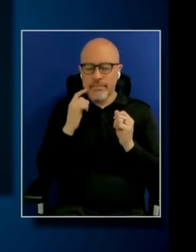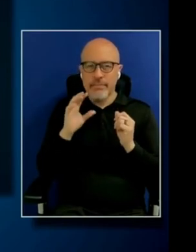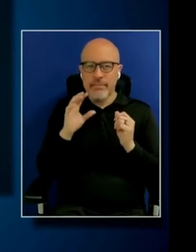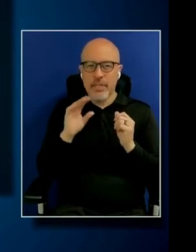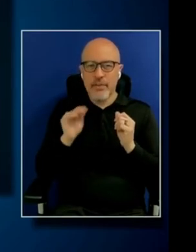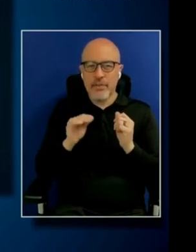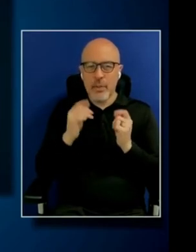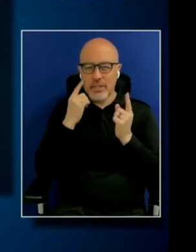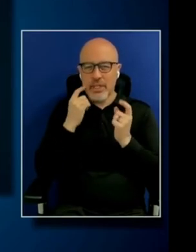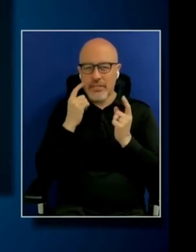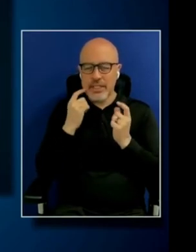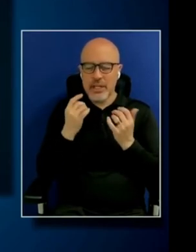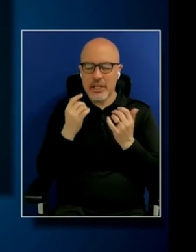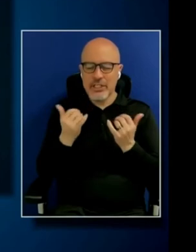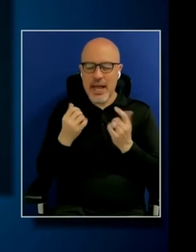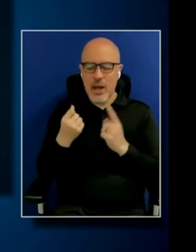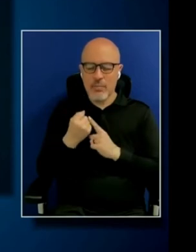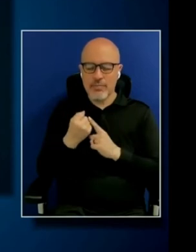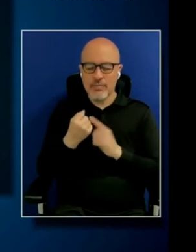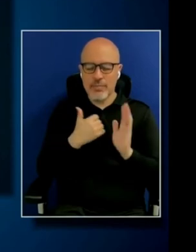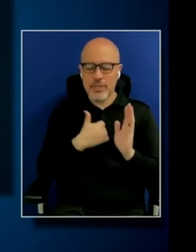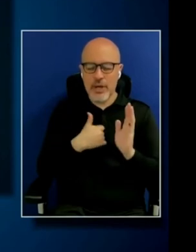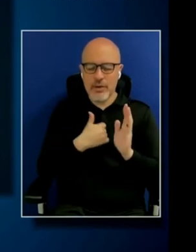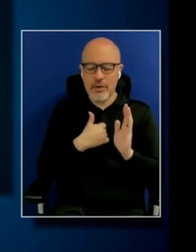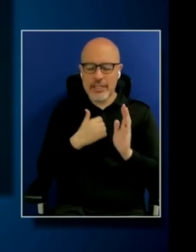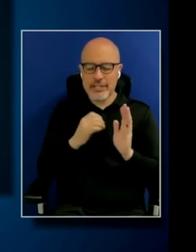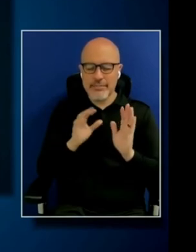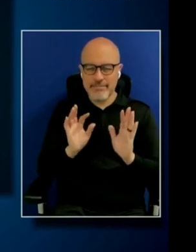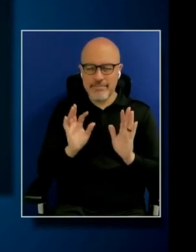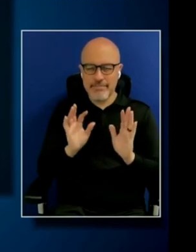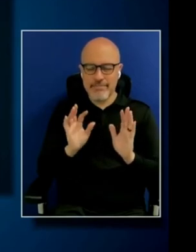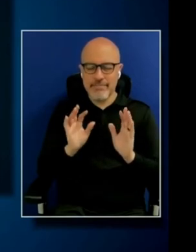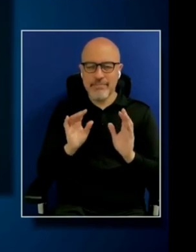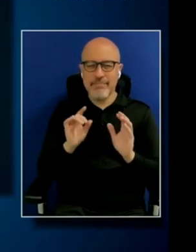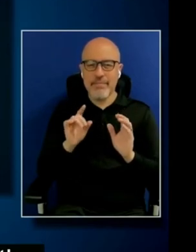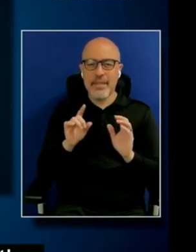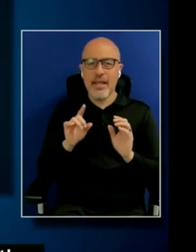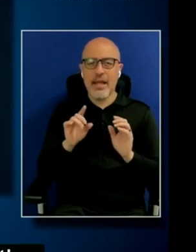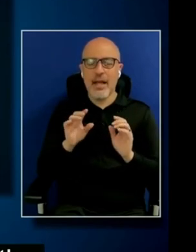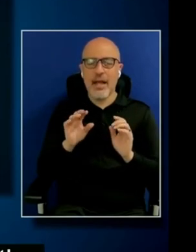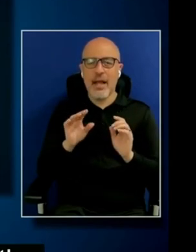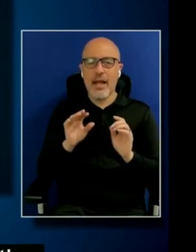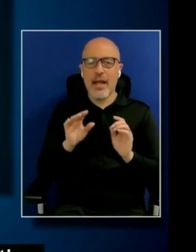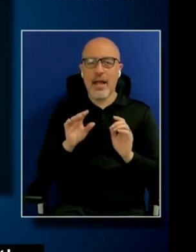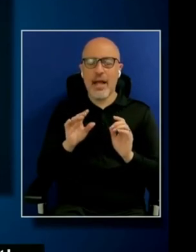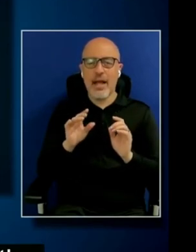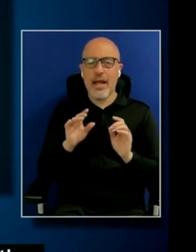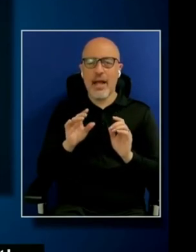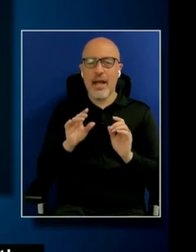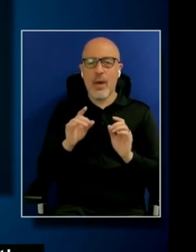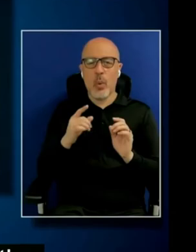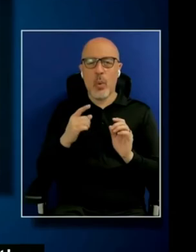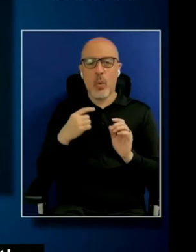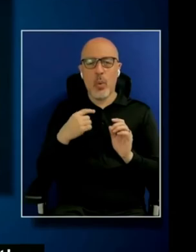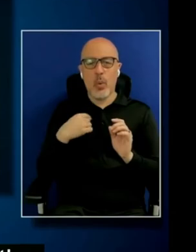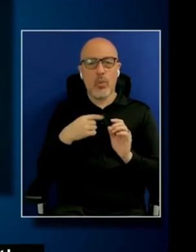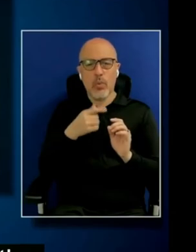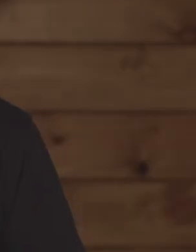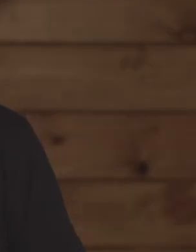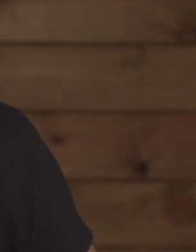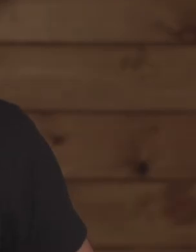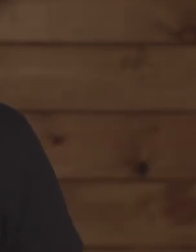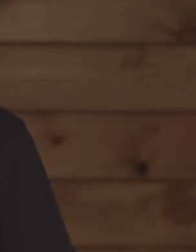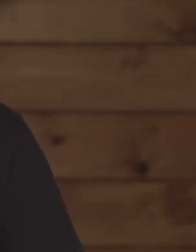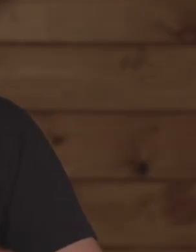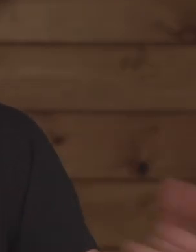sorry, are coming. Um, uh, we don't, we just don't allow each other to go backwards.